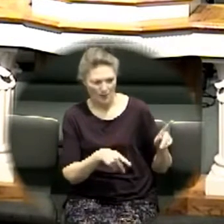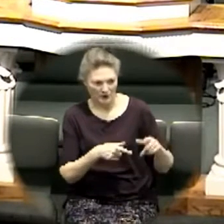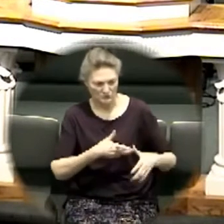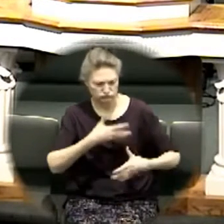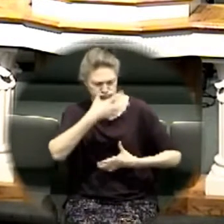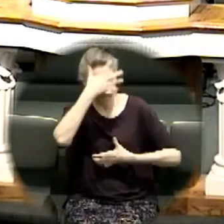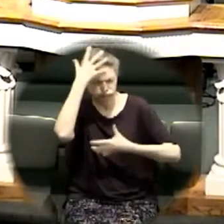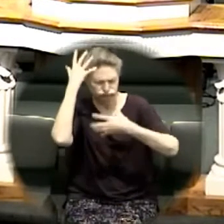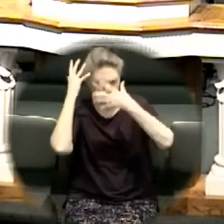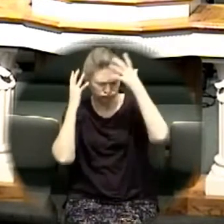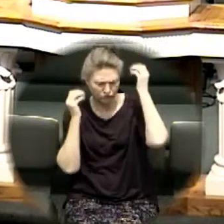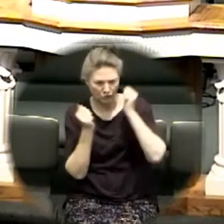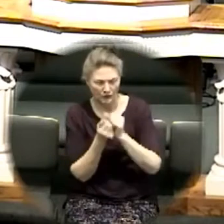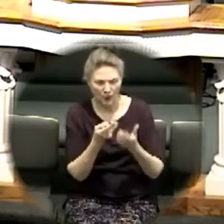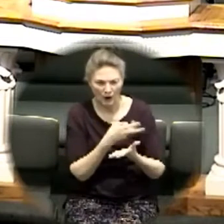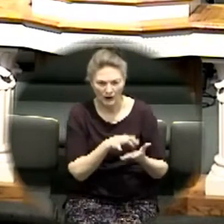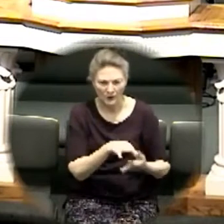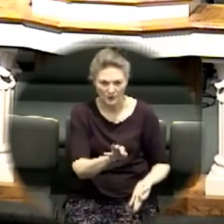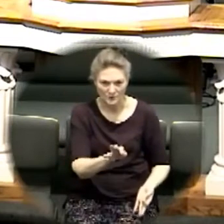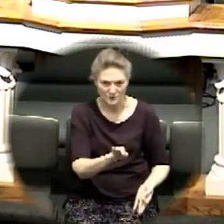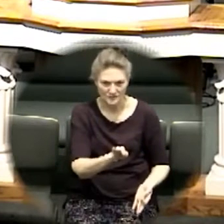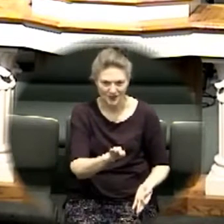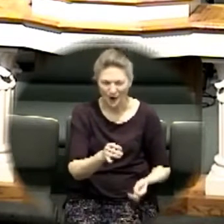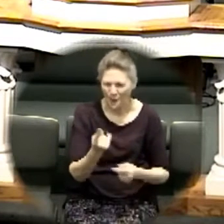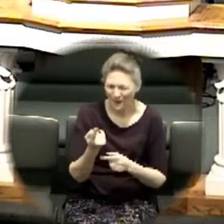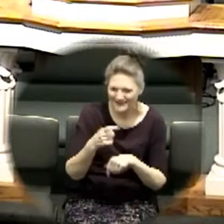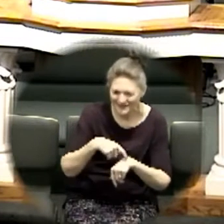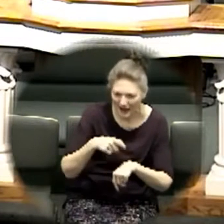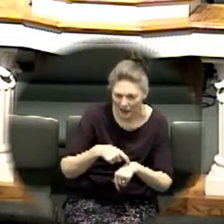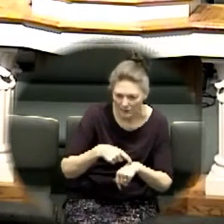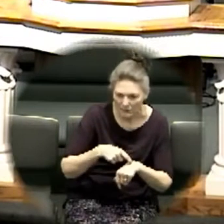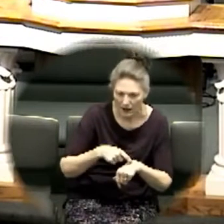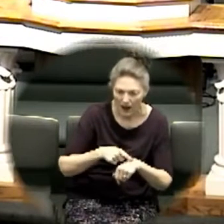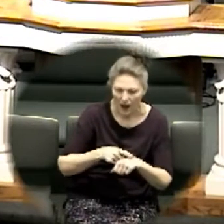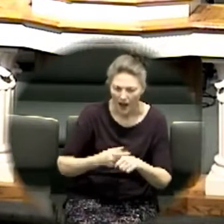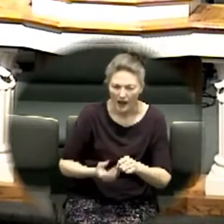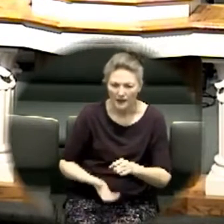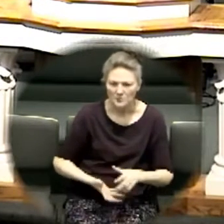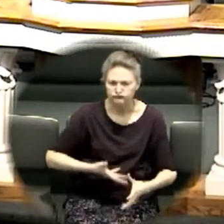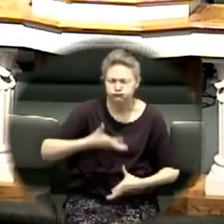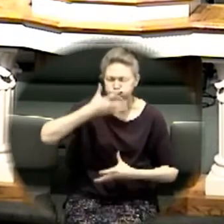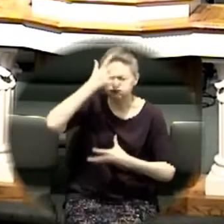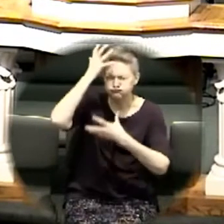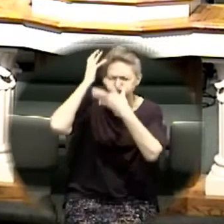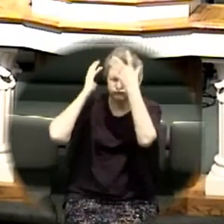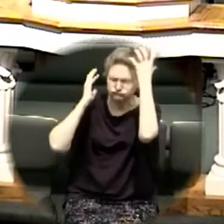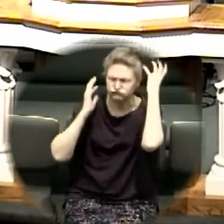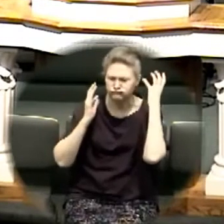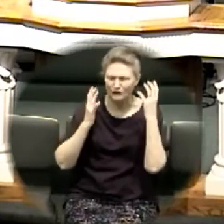with a current of laughing i was i was laughing so hard that day up in appleton